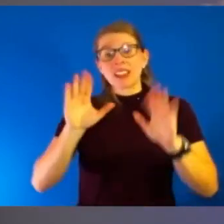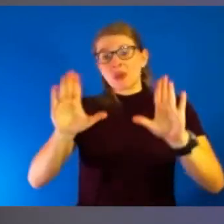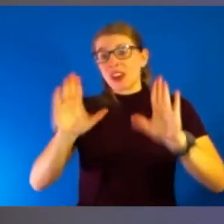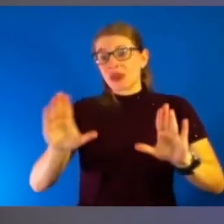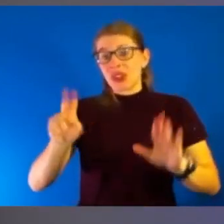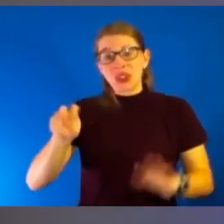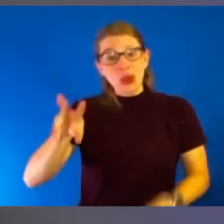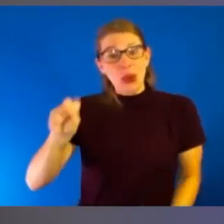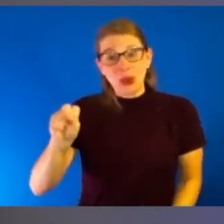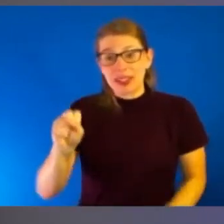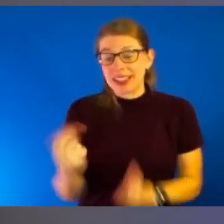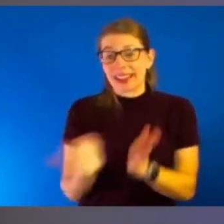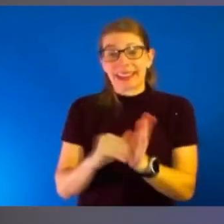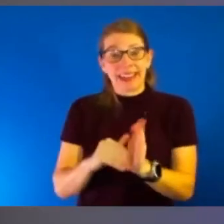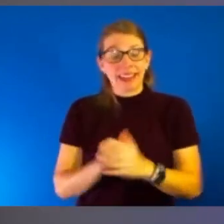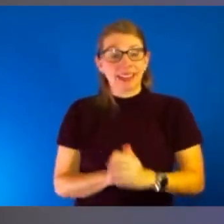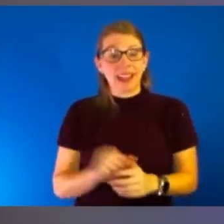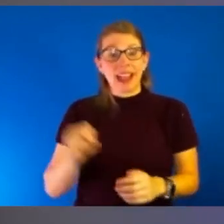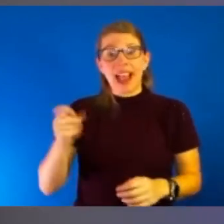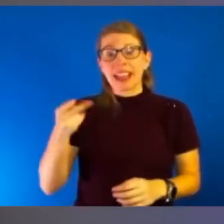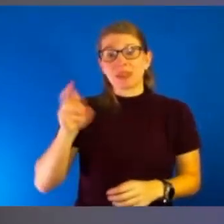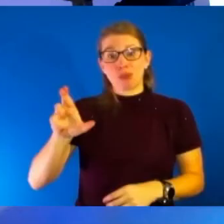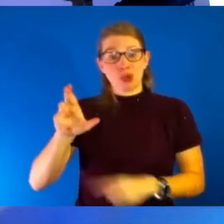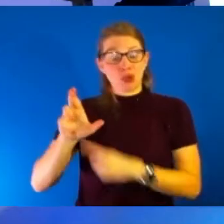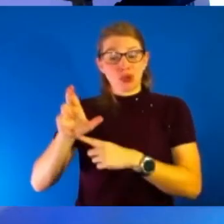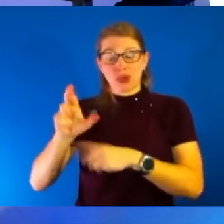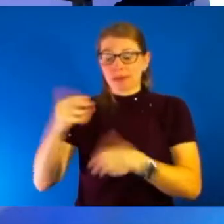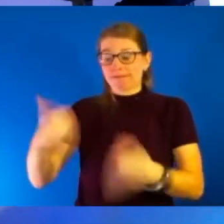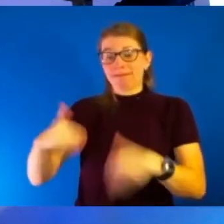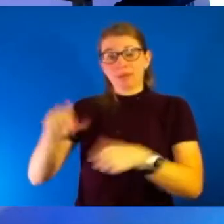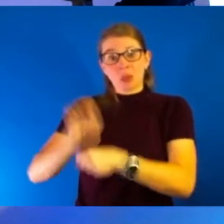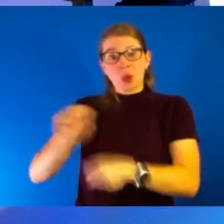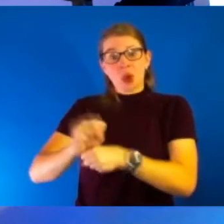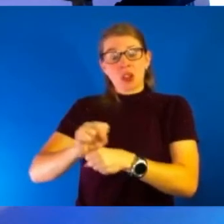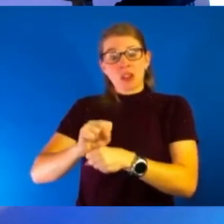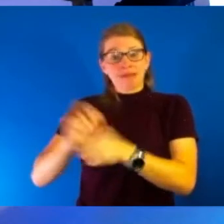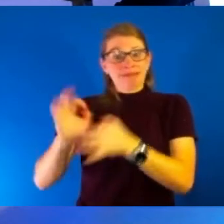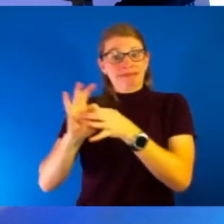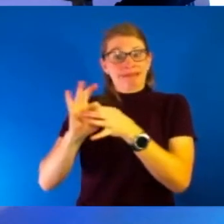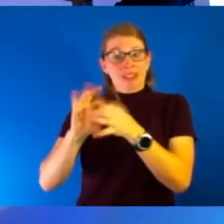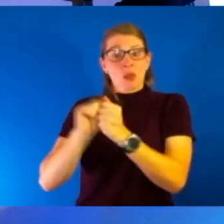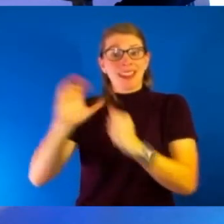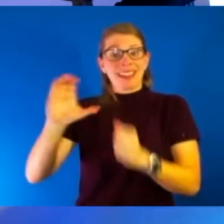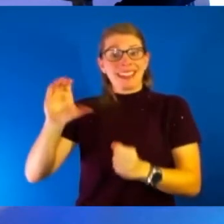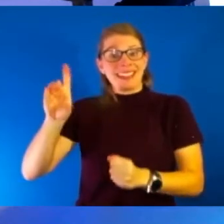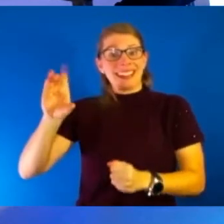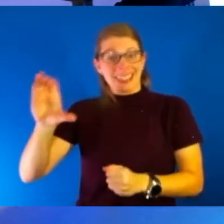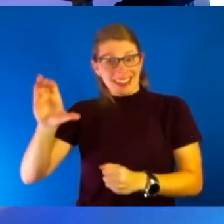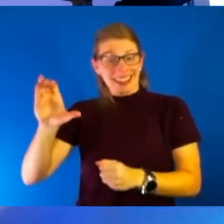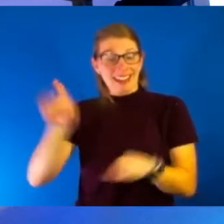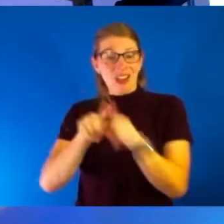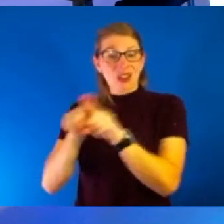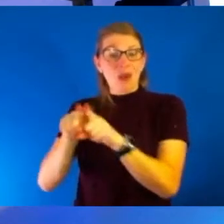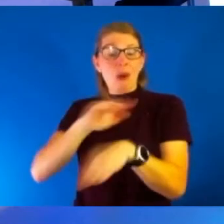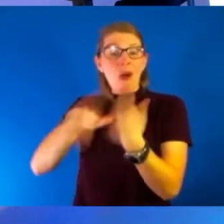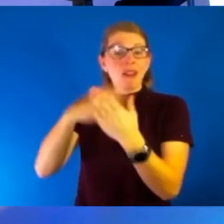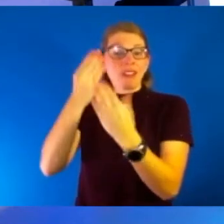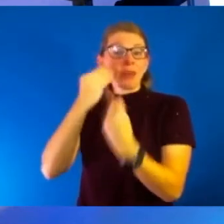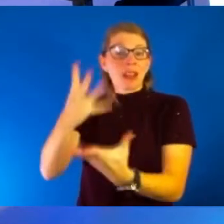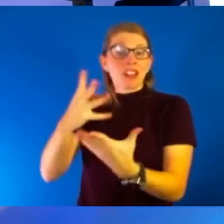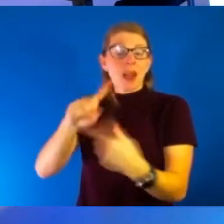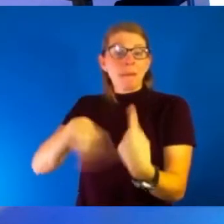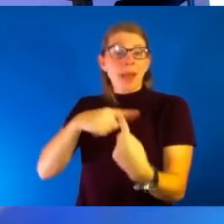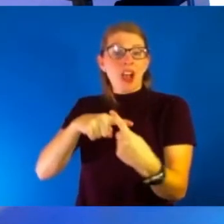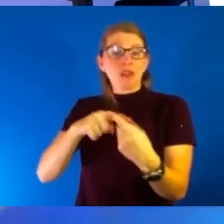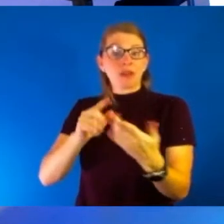again, that, that Asper has really worked actually with CDC as well to make sure that that all the information about those vaccines available. So